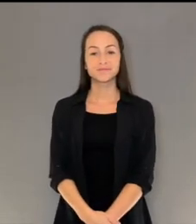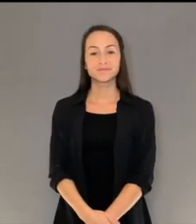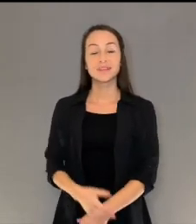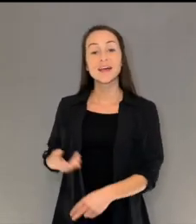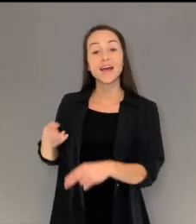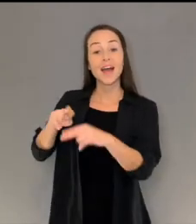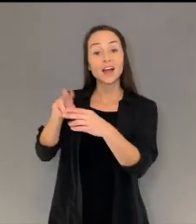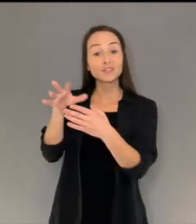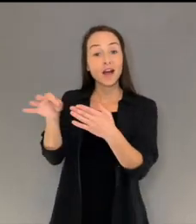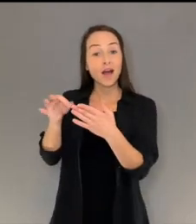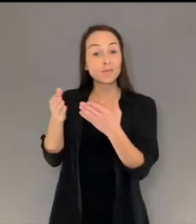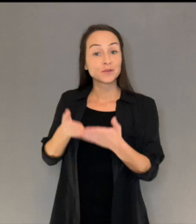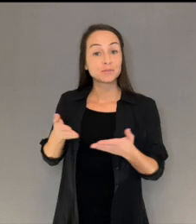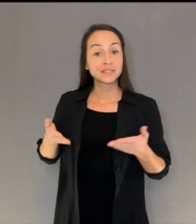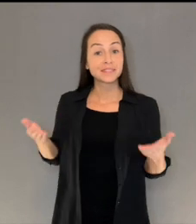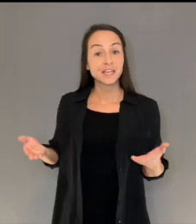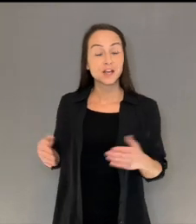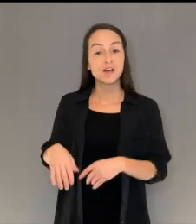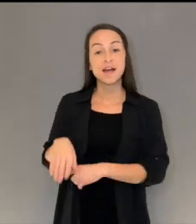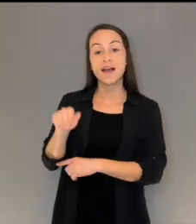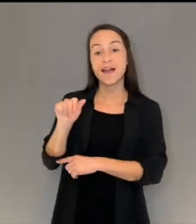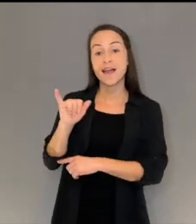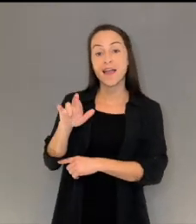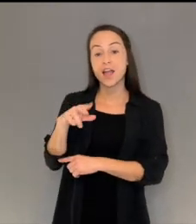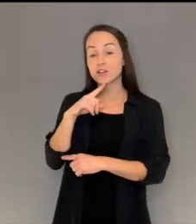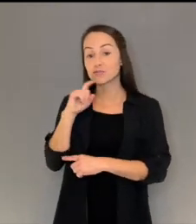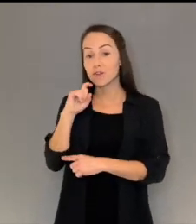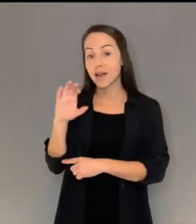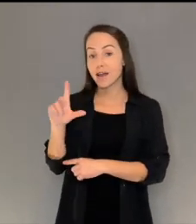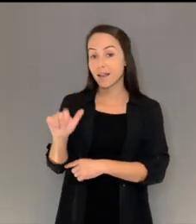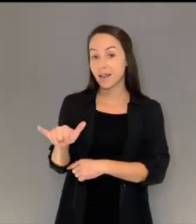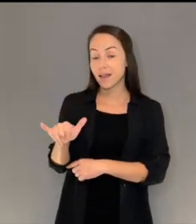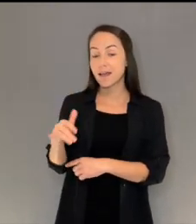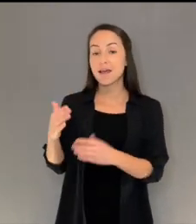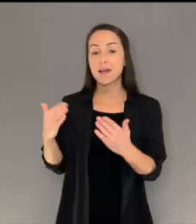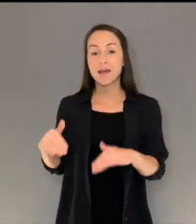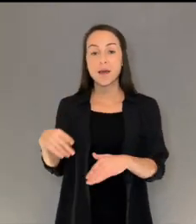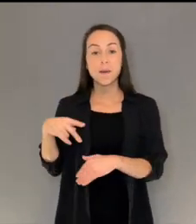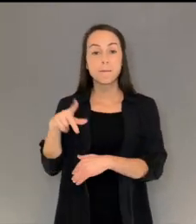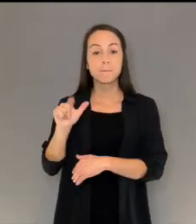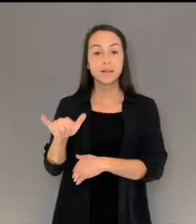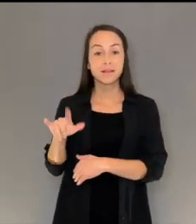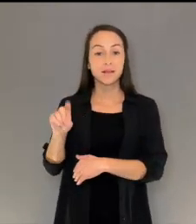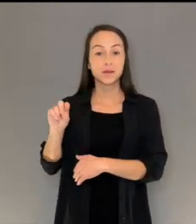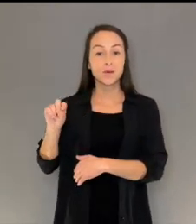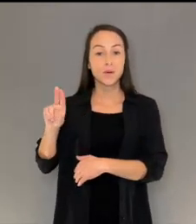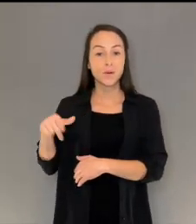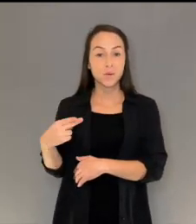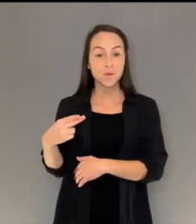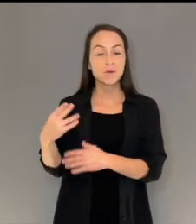Optional Materials, Air Dry Clay, Play-Doh, Salt Dough